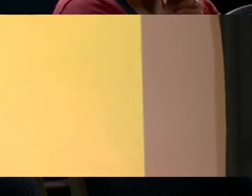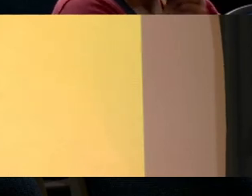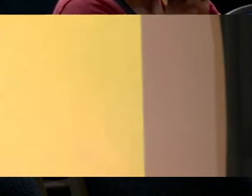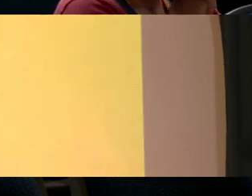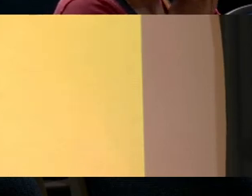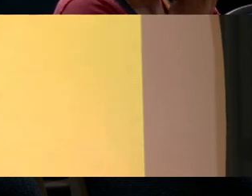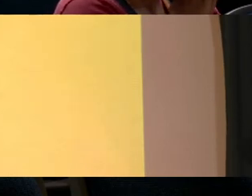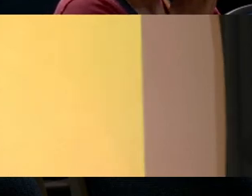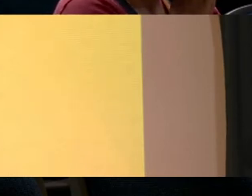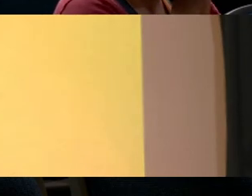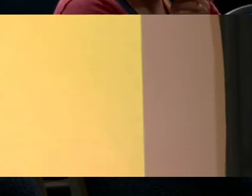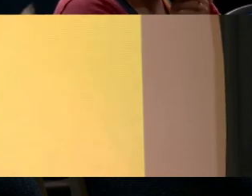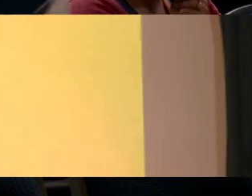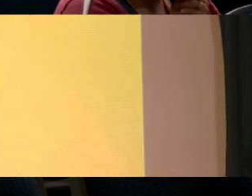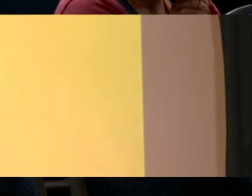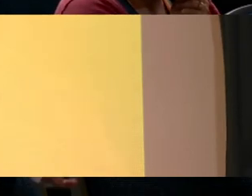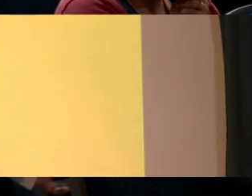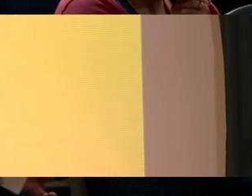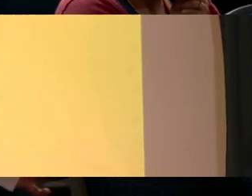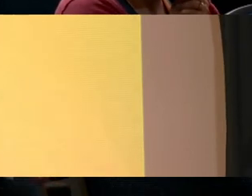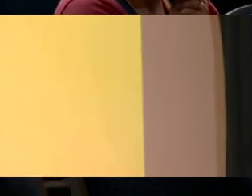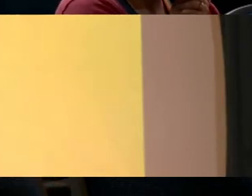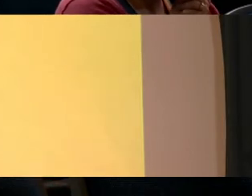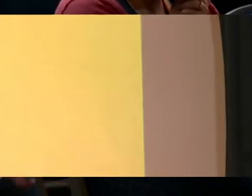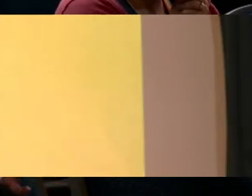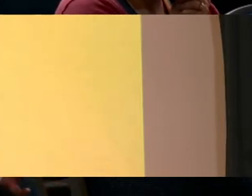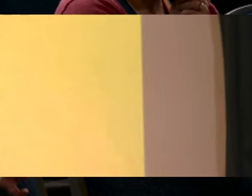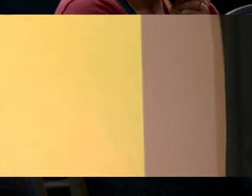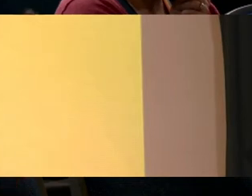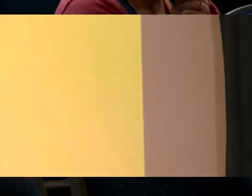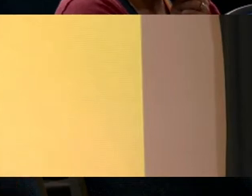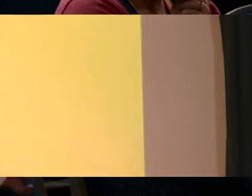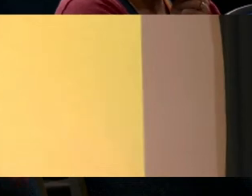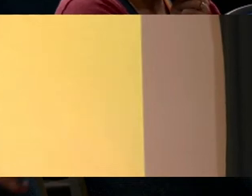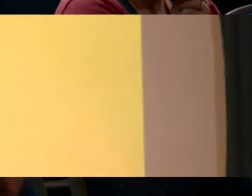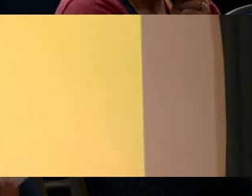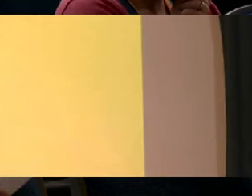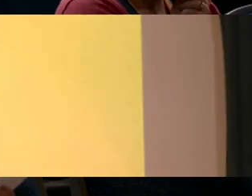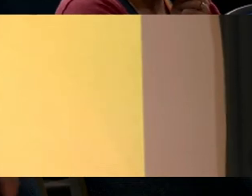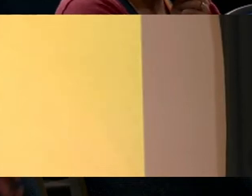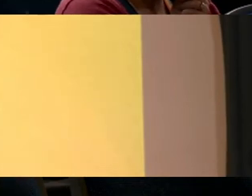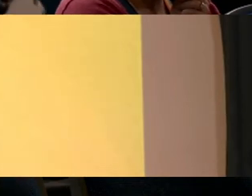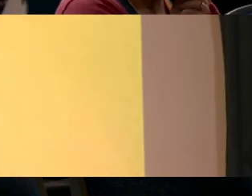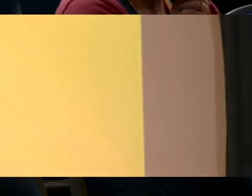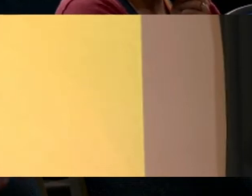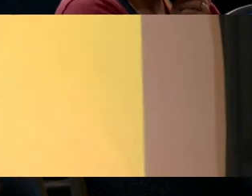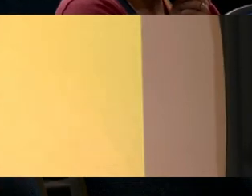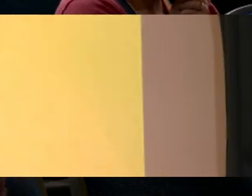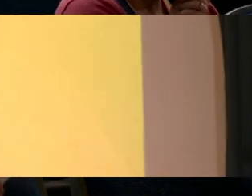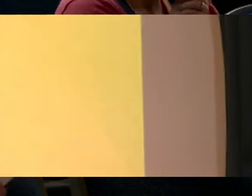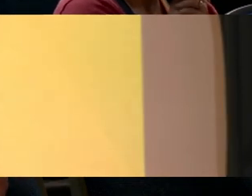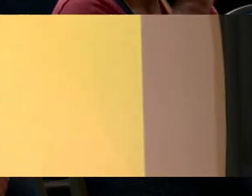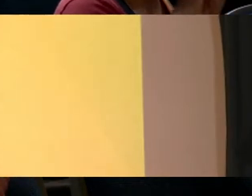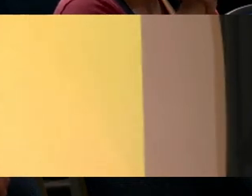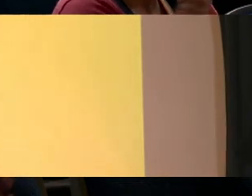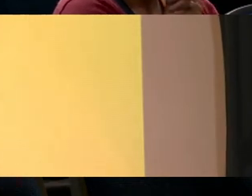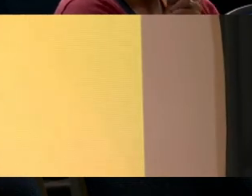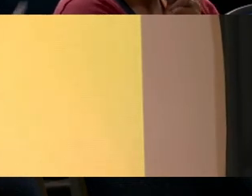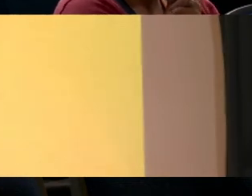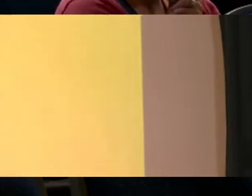So basically, the school becomes Has to be the community for these students